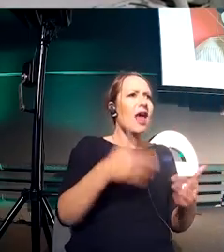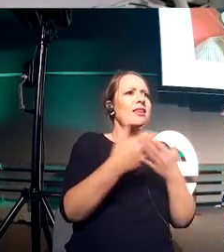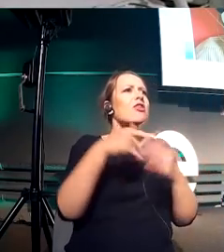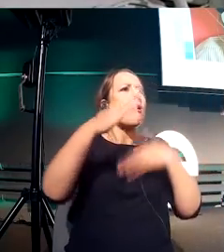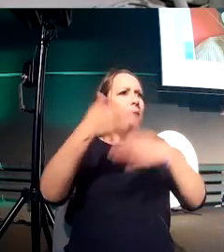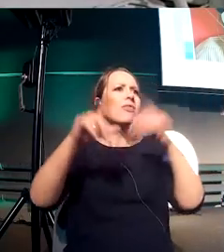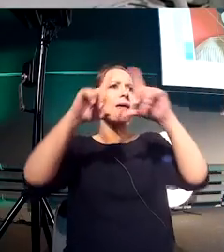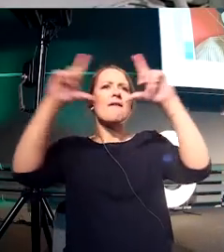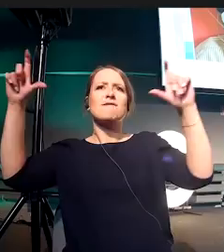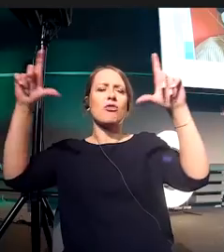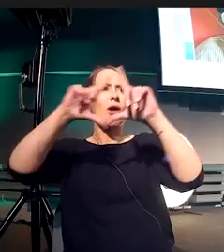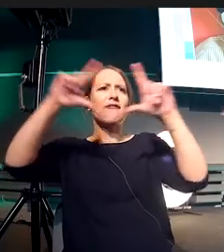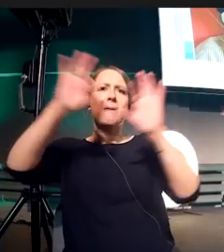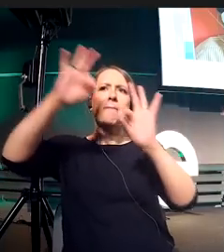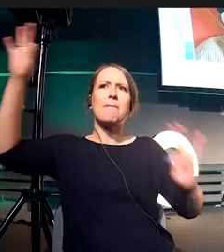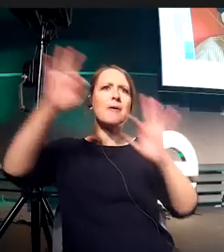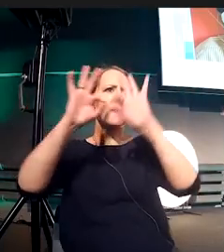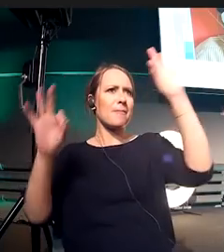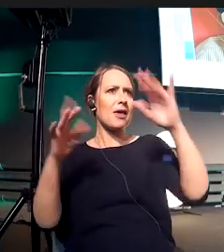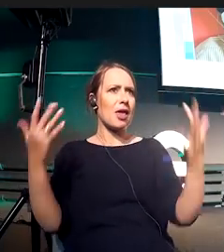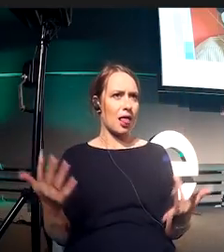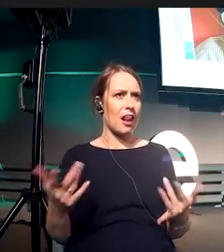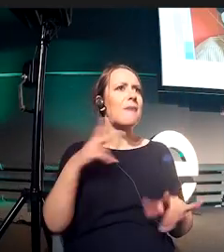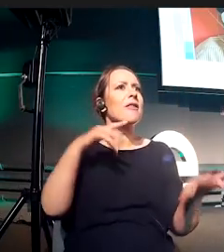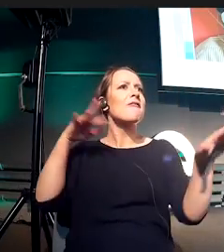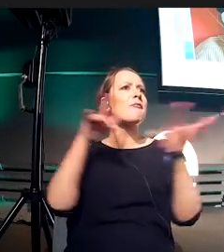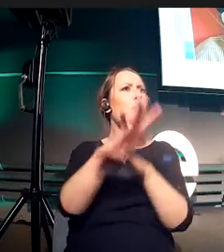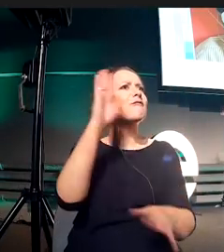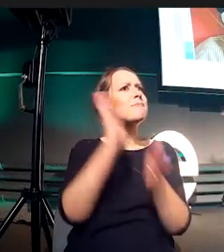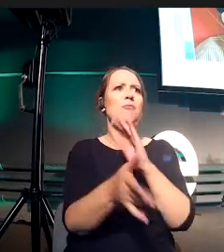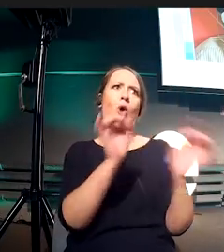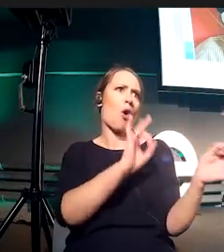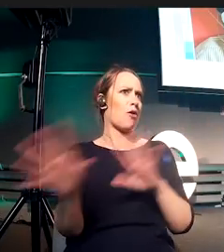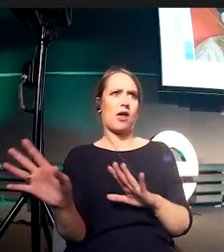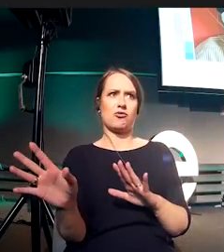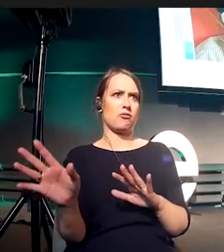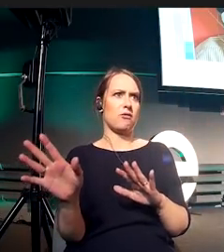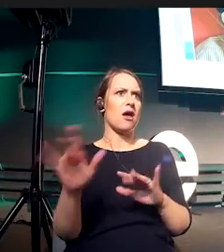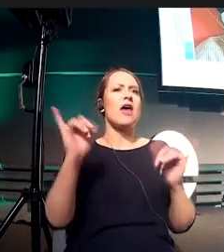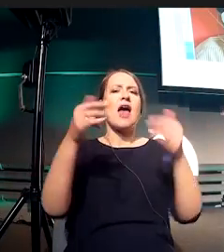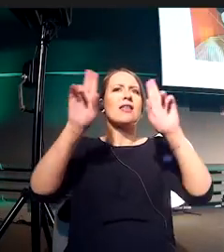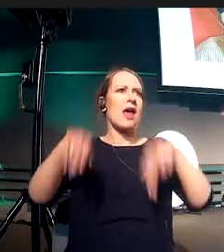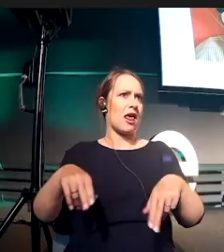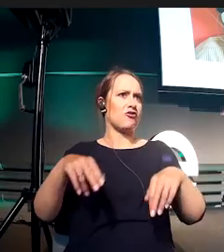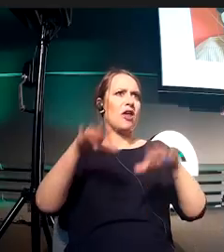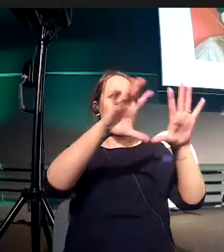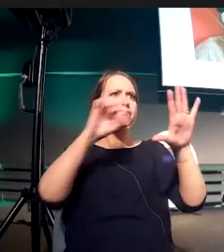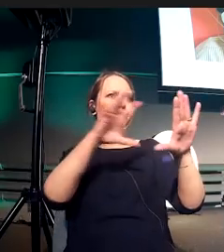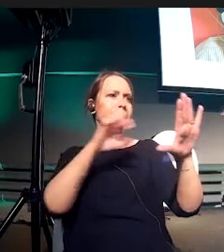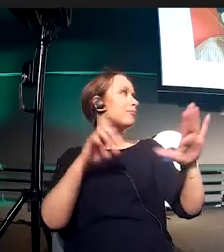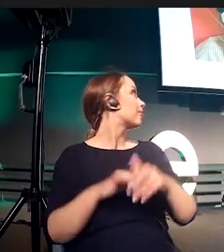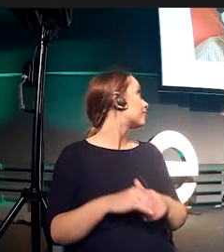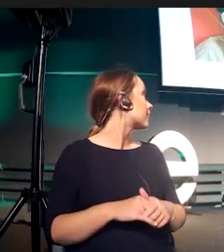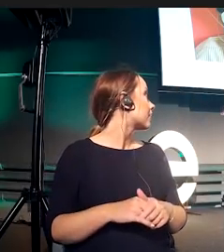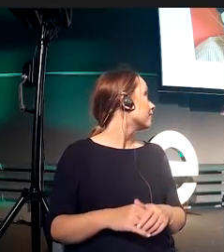to the thumbnails next to us. So this is the tool. We measured the actual photo. And then what we